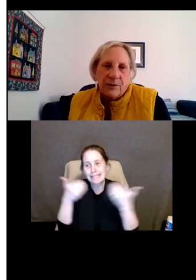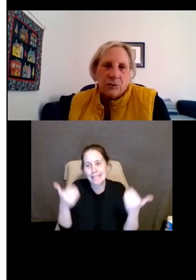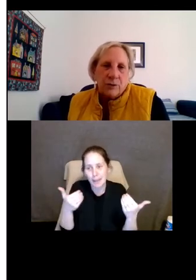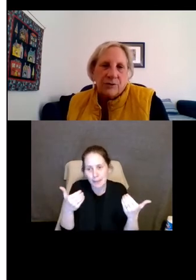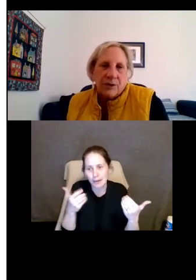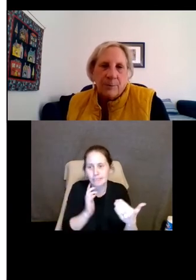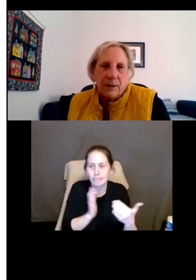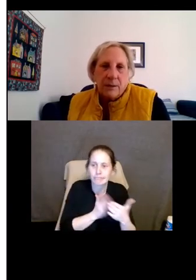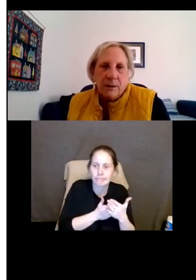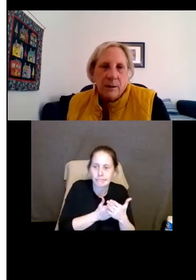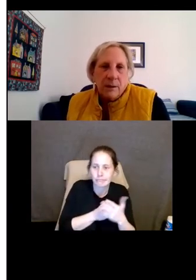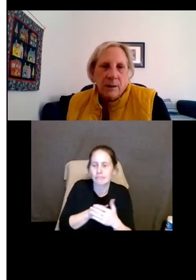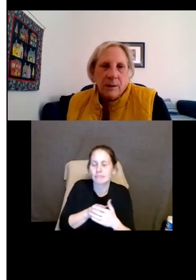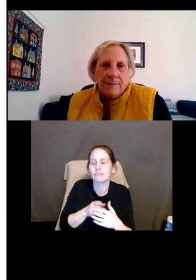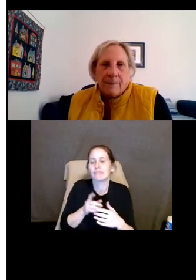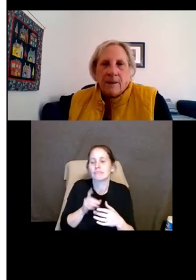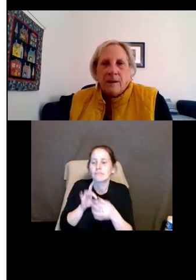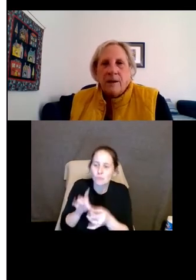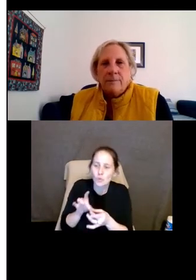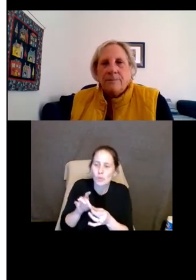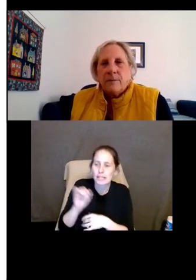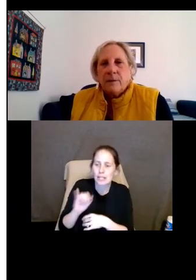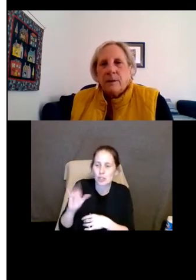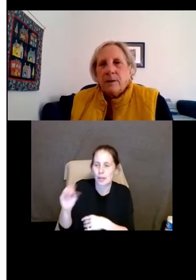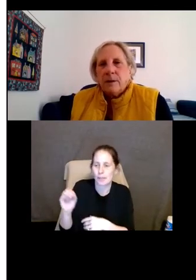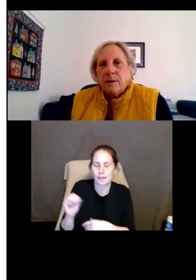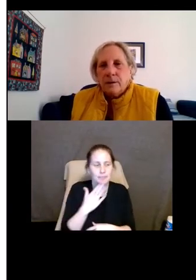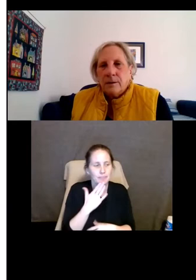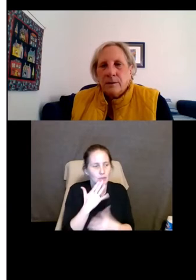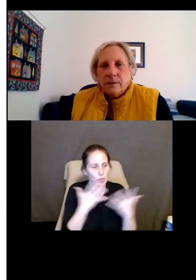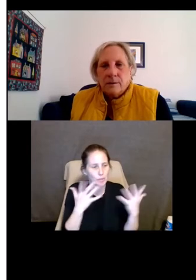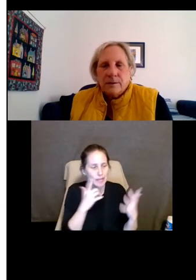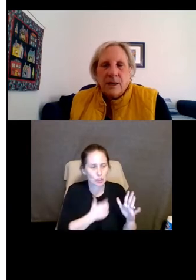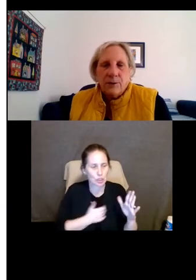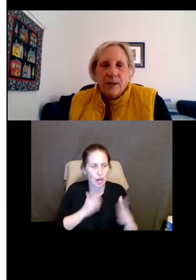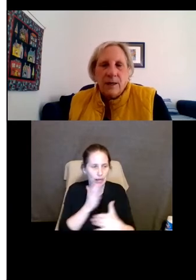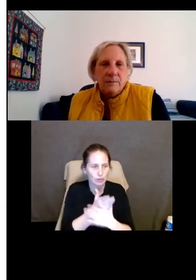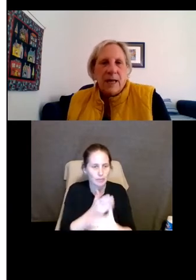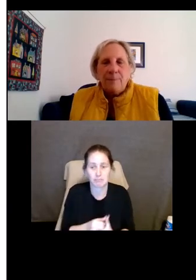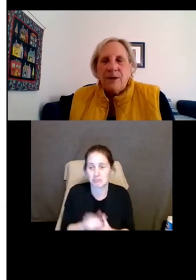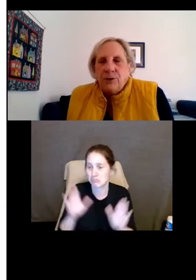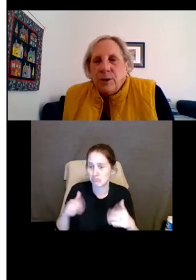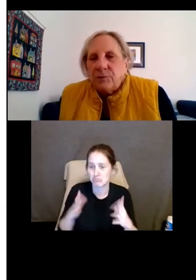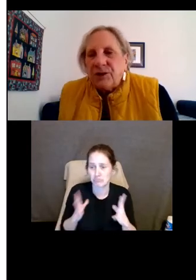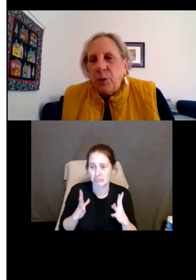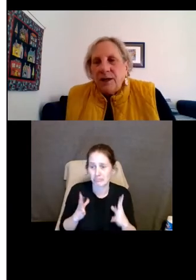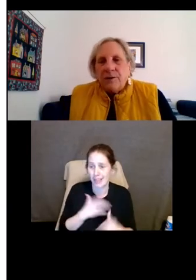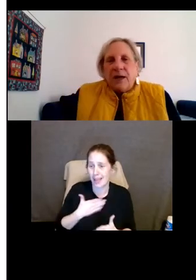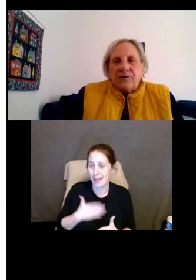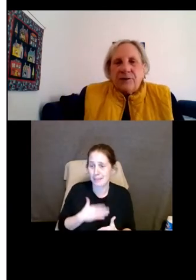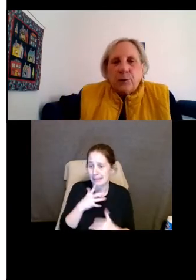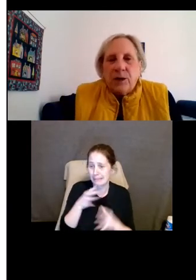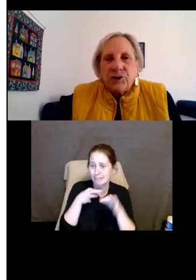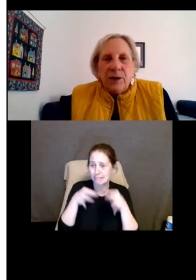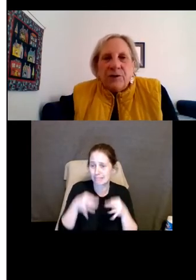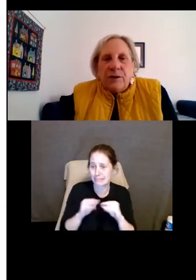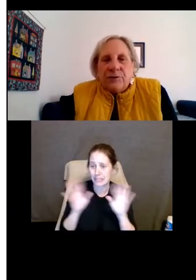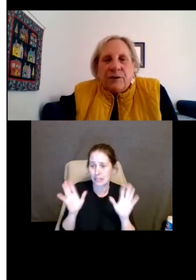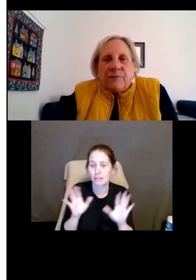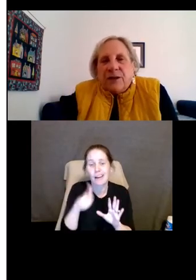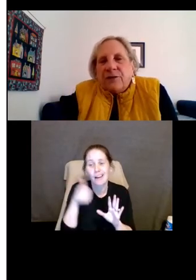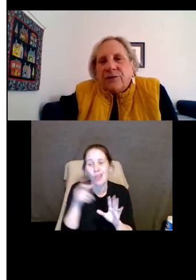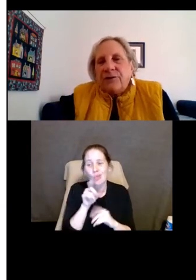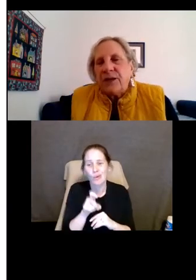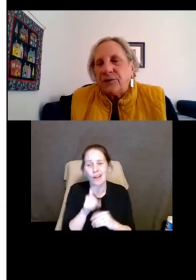is taken against the insurance company. Thank you so much, and forgive me for the interruption. That's okay. Happy to do it. Someone else asked this question.